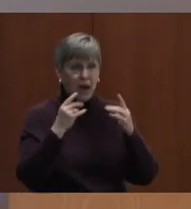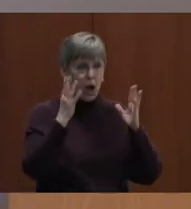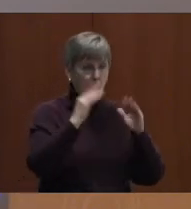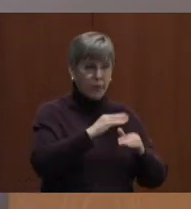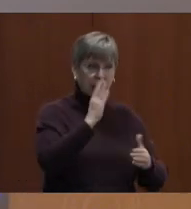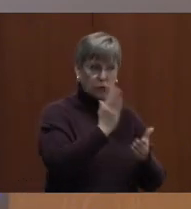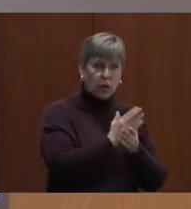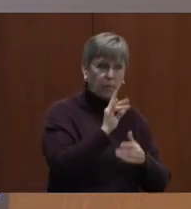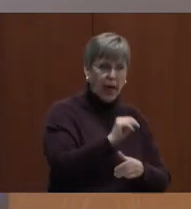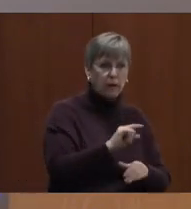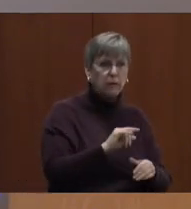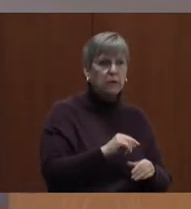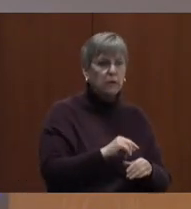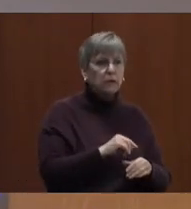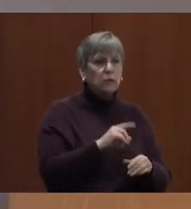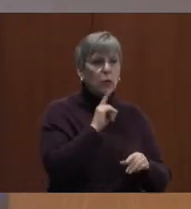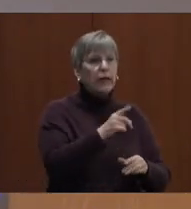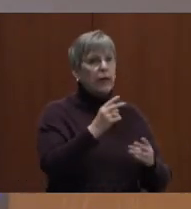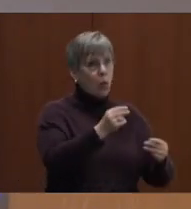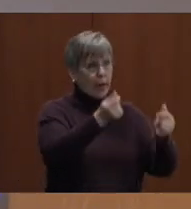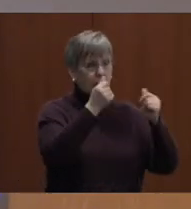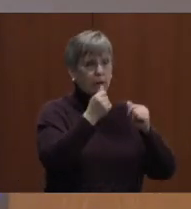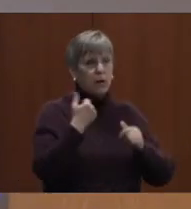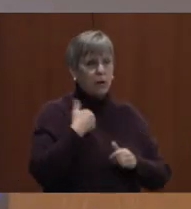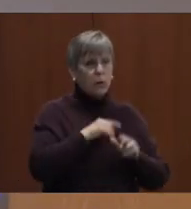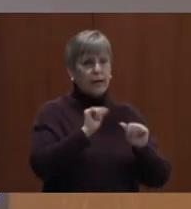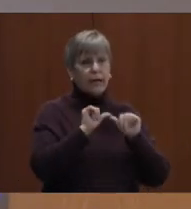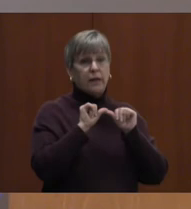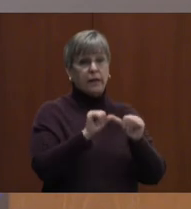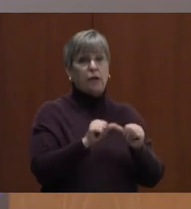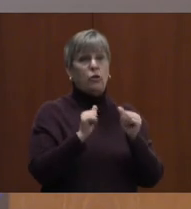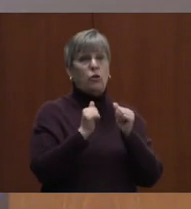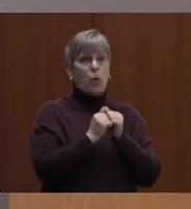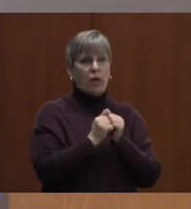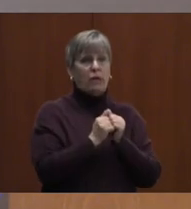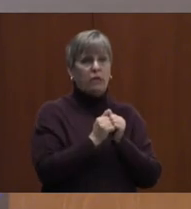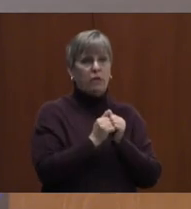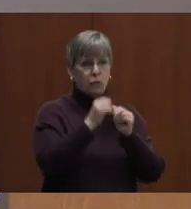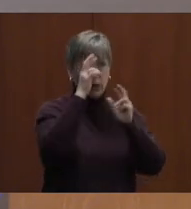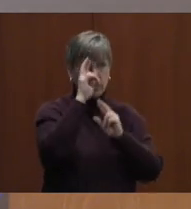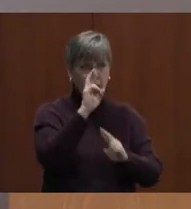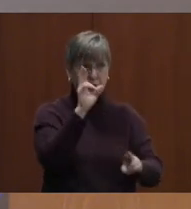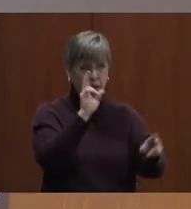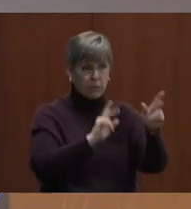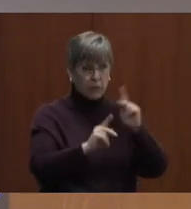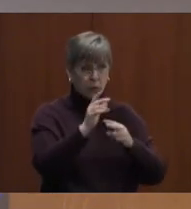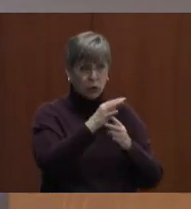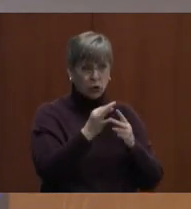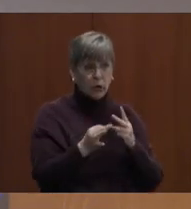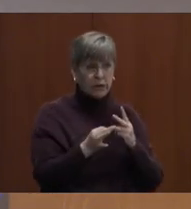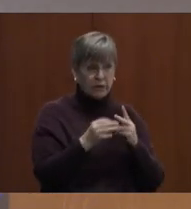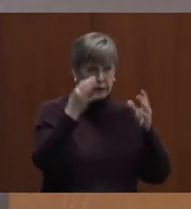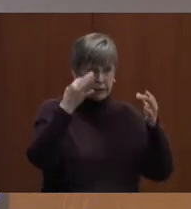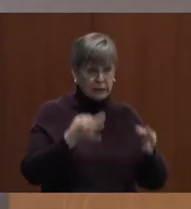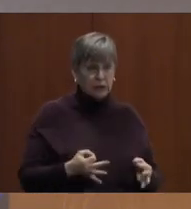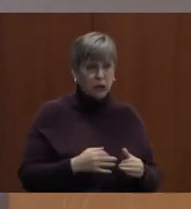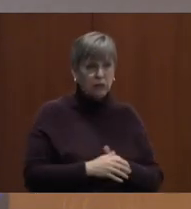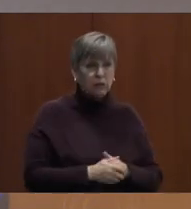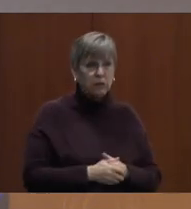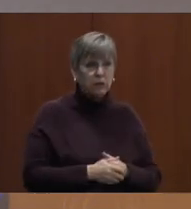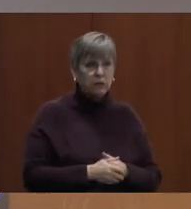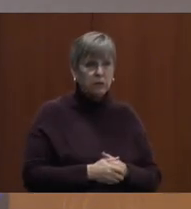extremely quickly. And that we can continue with respecting people's choices and decisions and